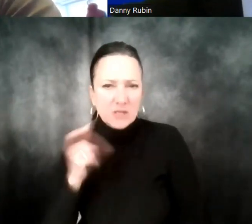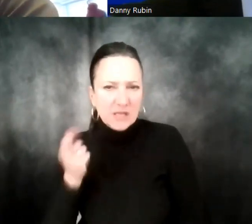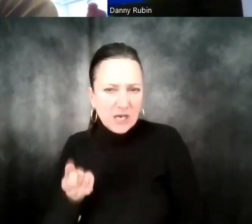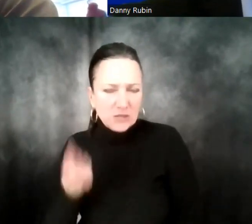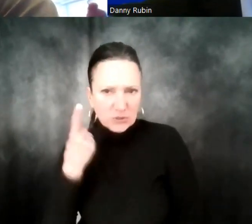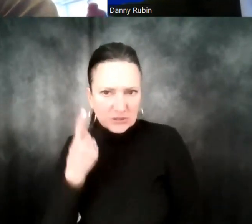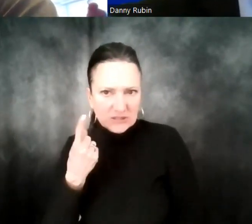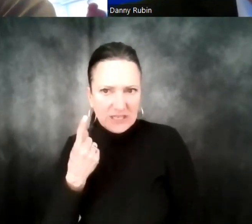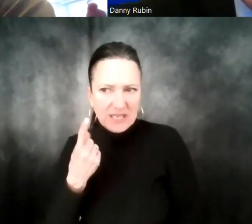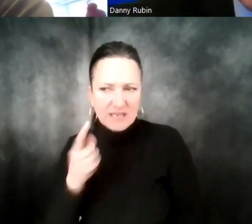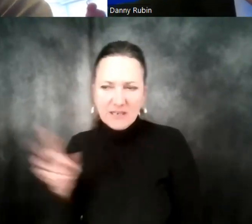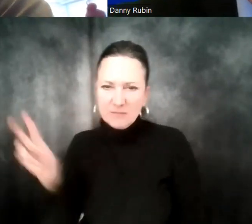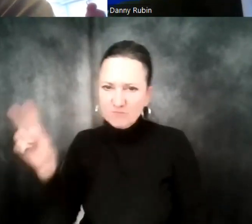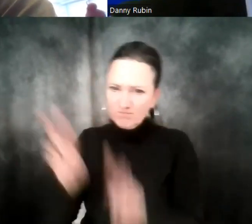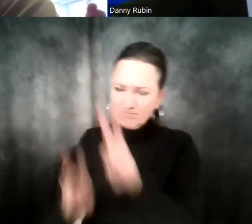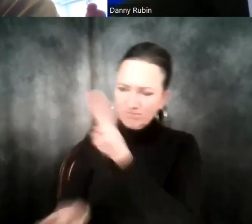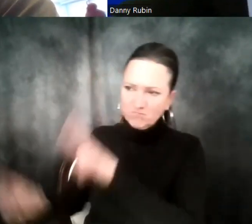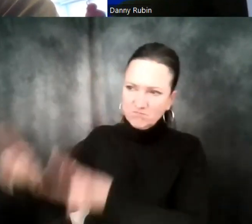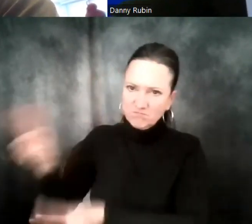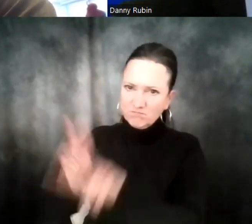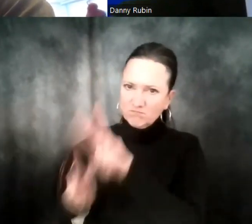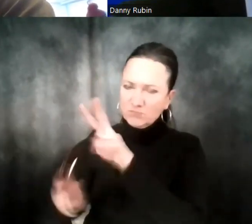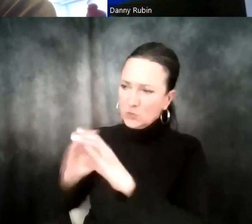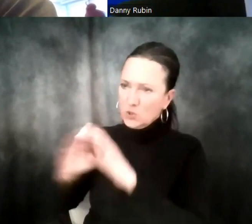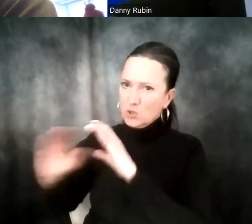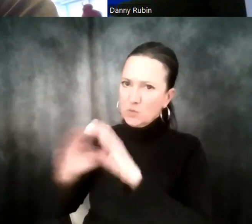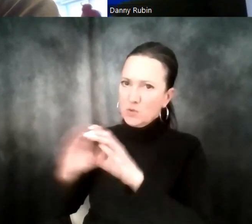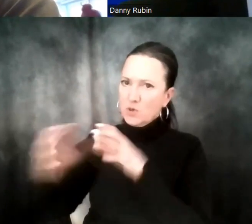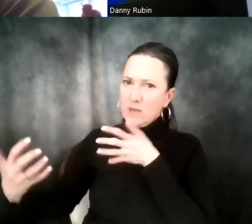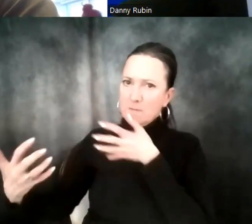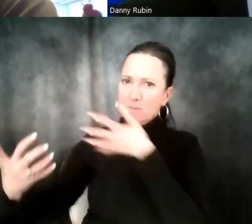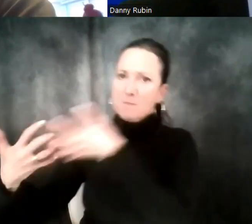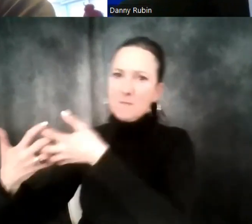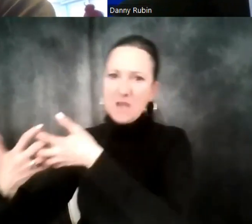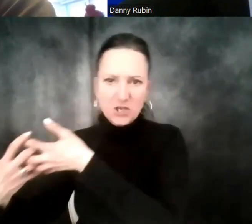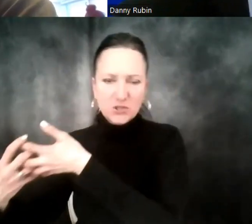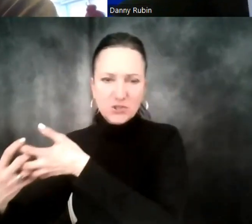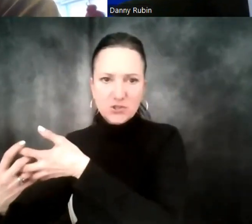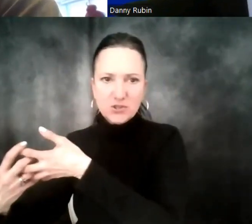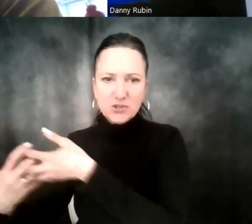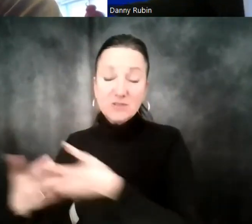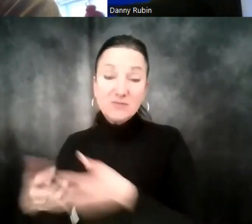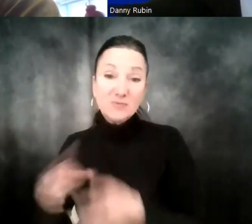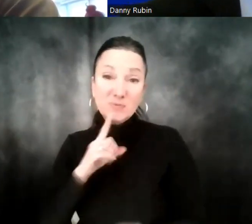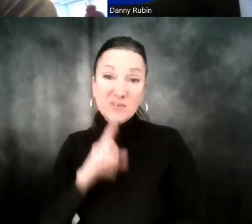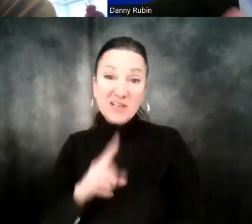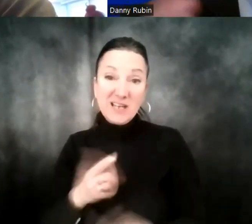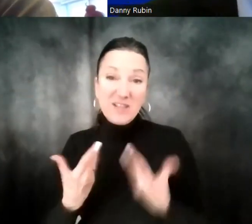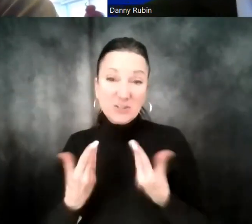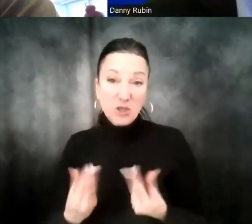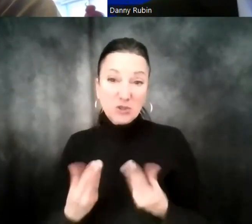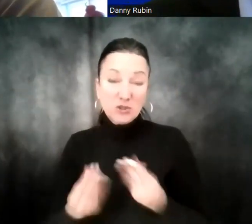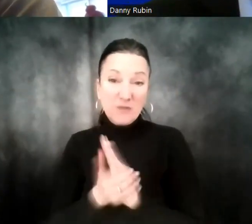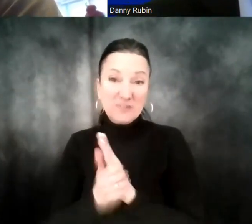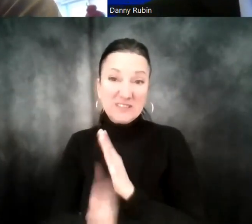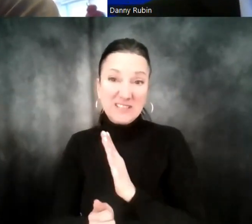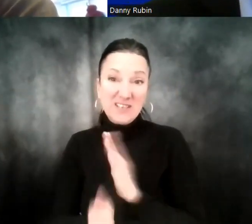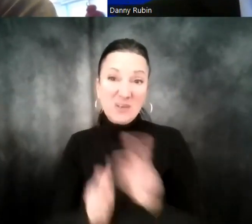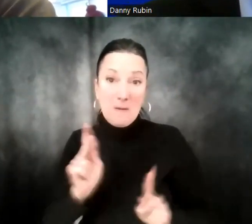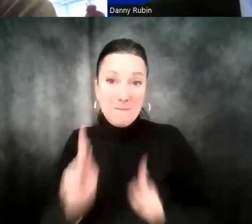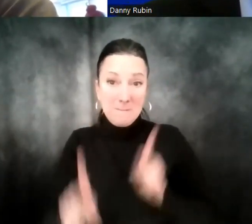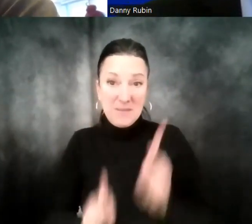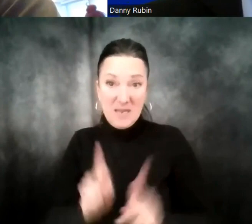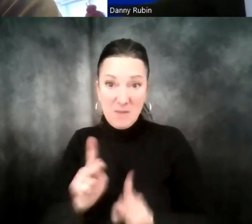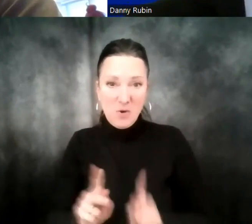communicating in a way that they would want to be communicated to. So it's using people skills to get a sense of the